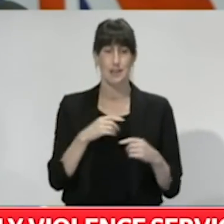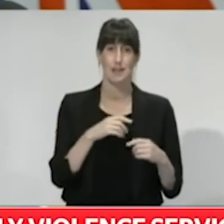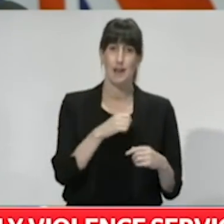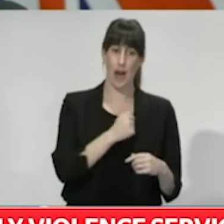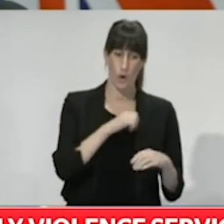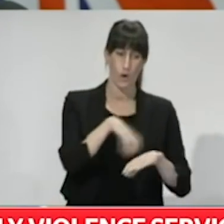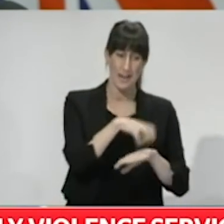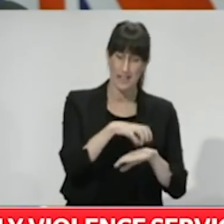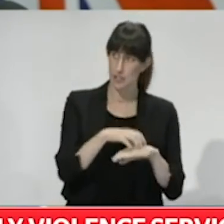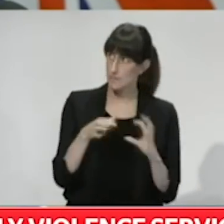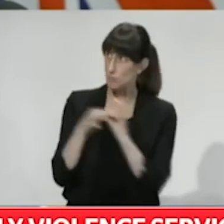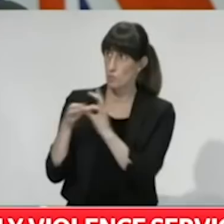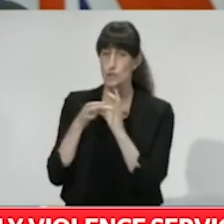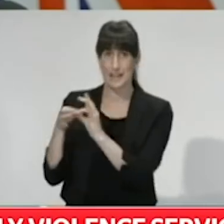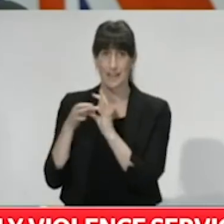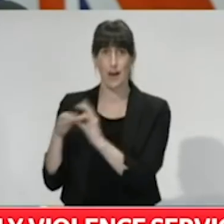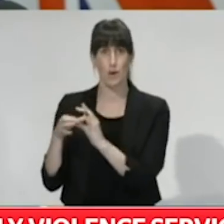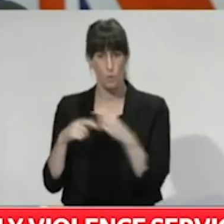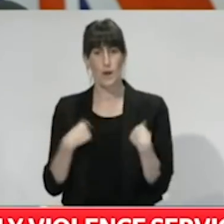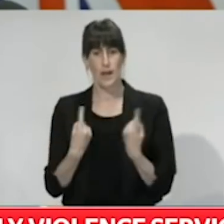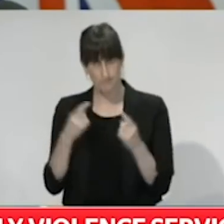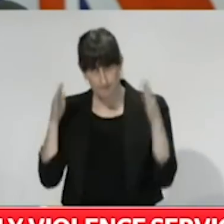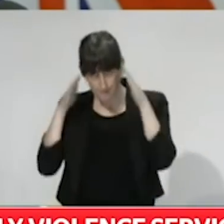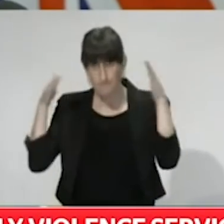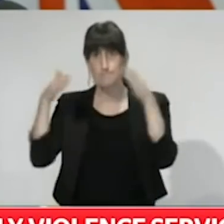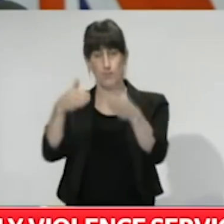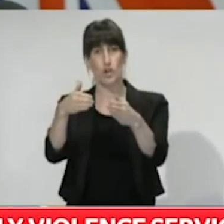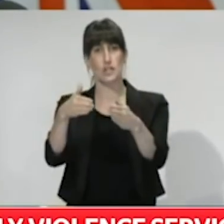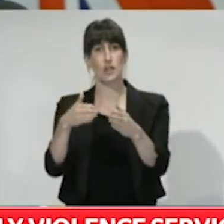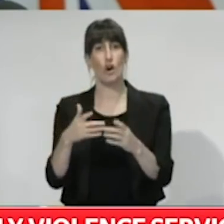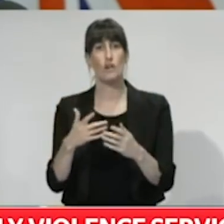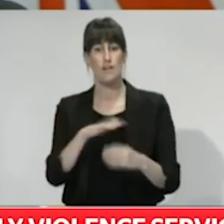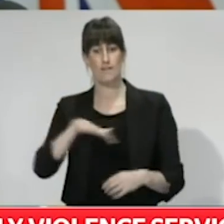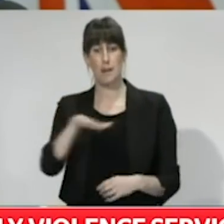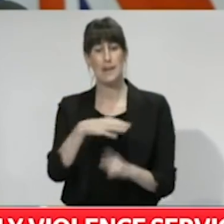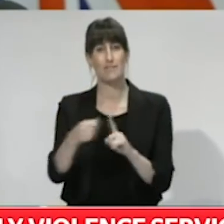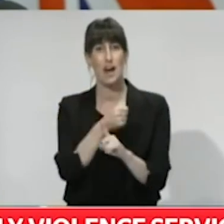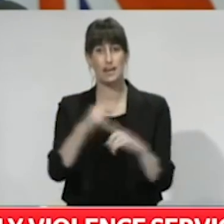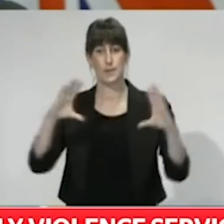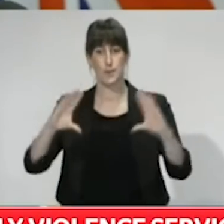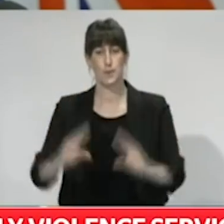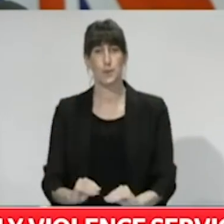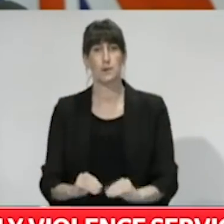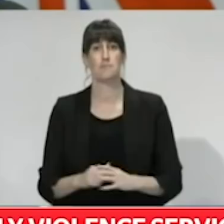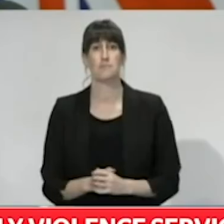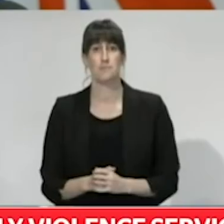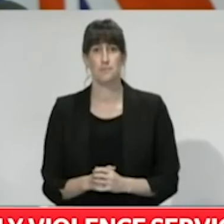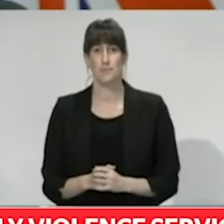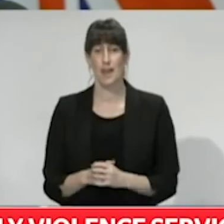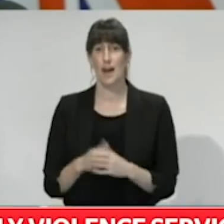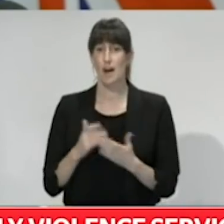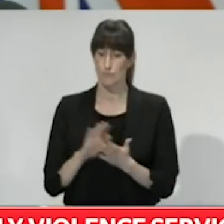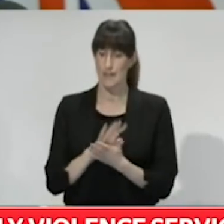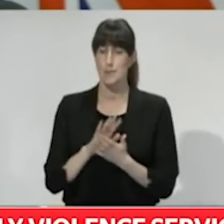family violence has remained a priority. I'm delighted to see this long process of honest and respectful dialogue come to